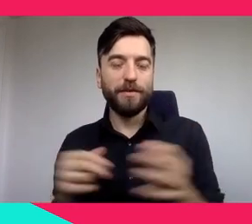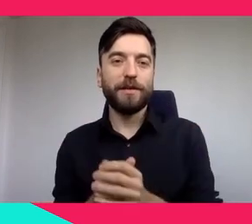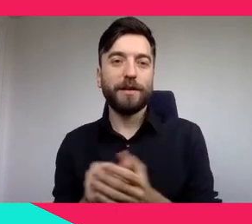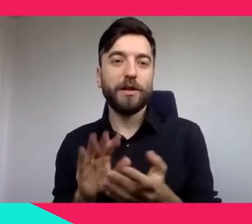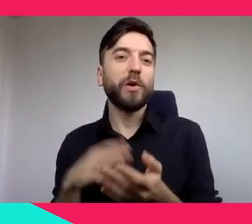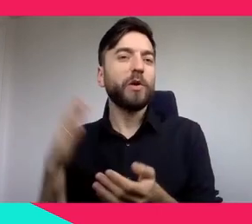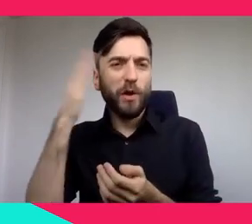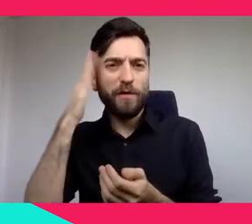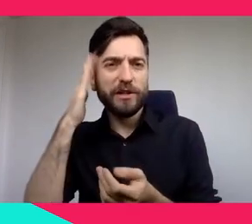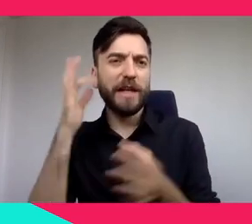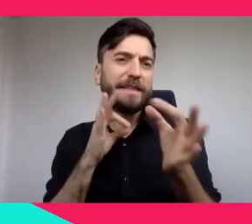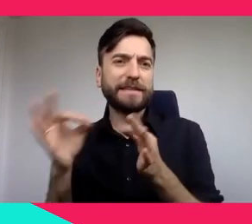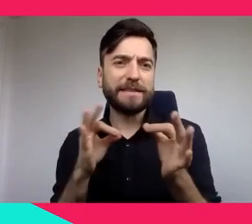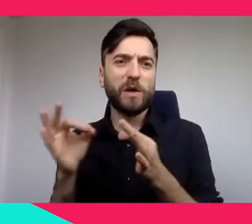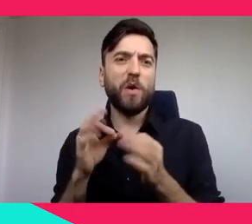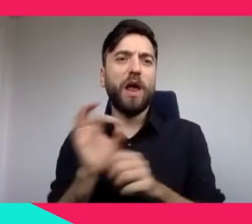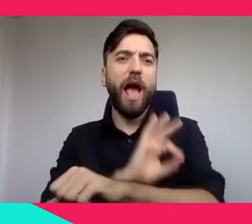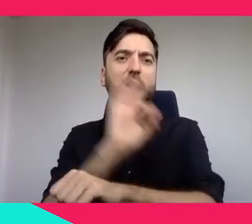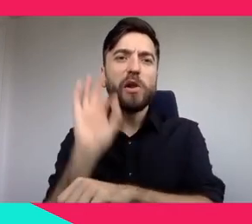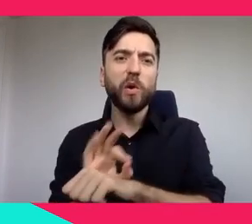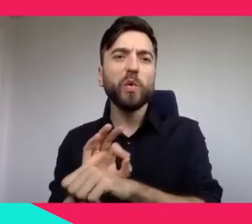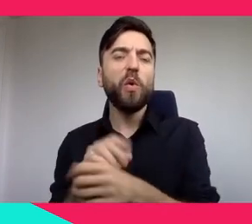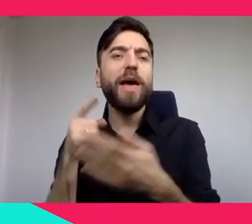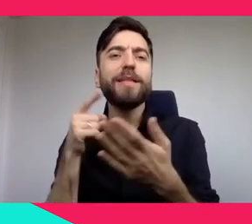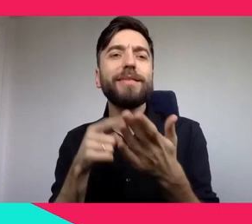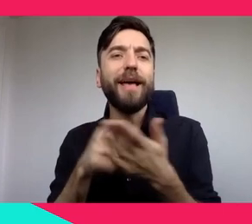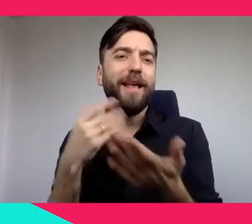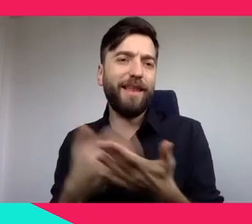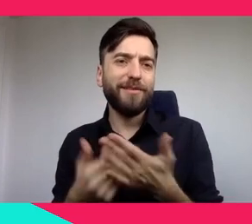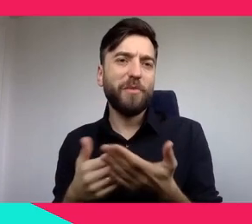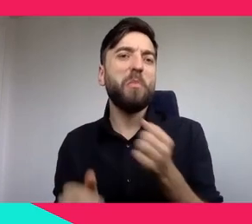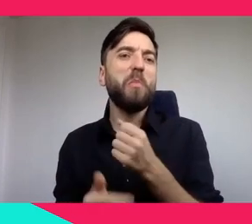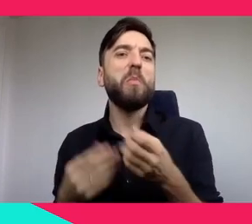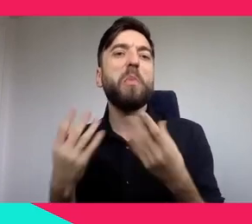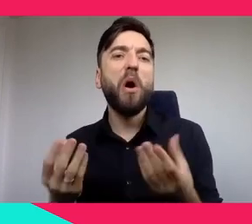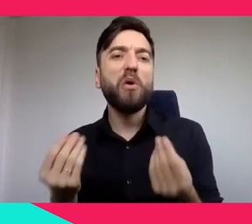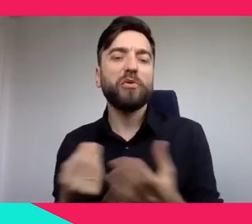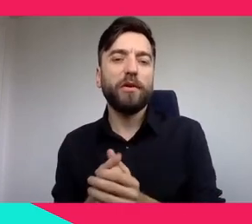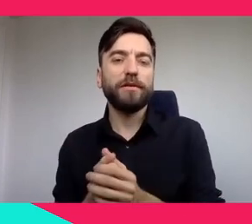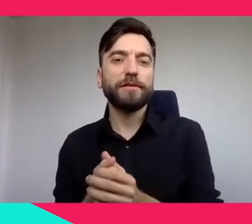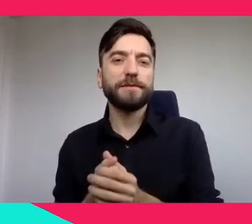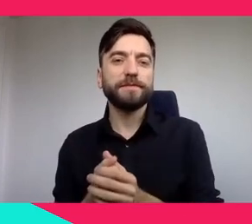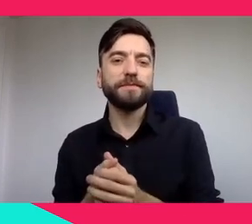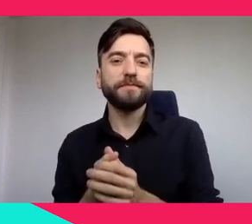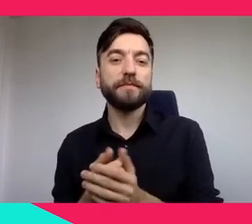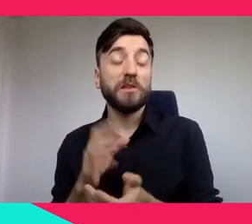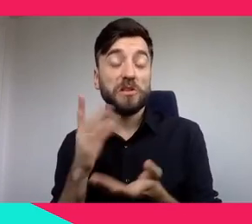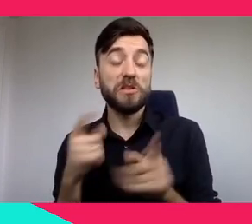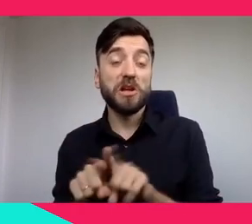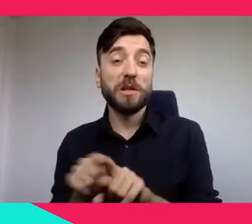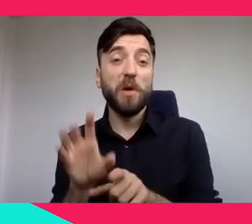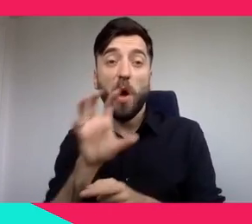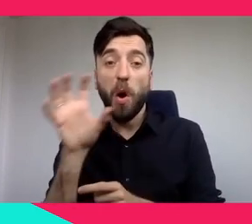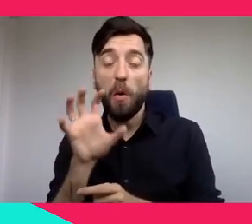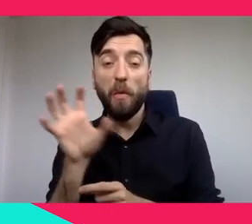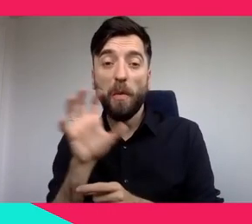its purpose, and you'll be able to discover areas close to the public. And even go back in time, 4500